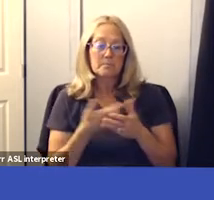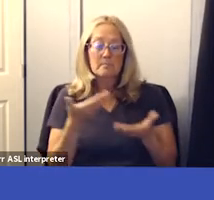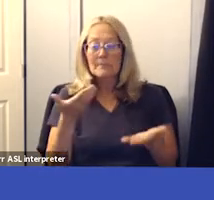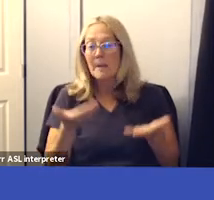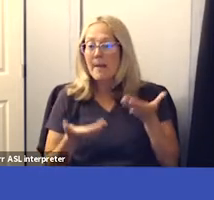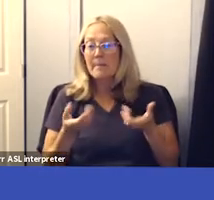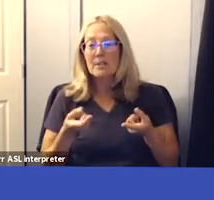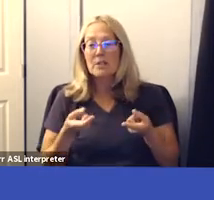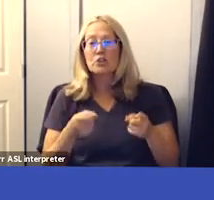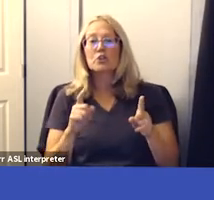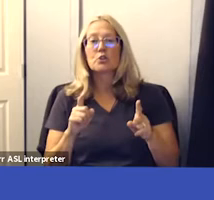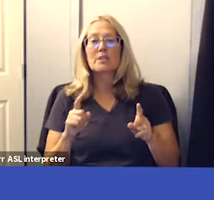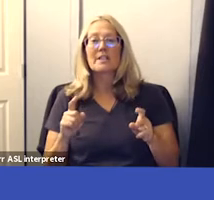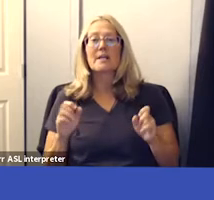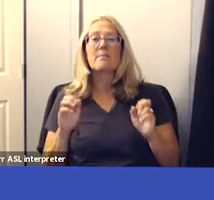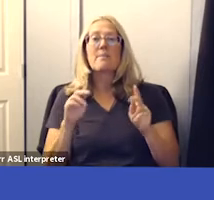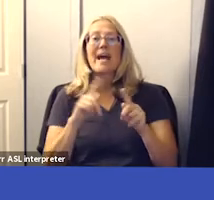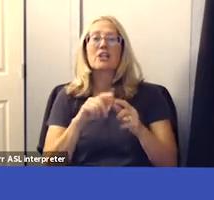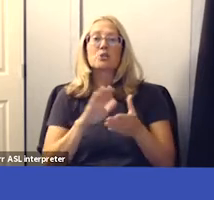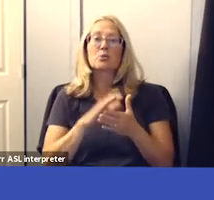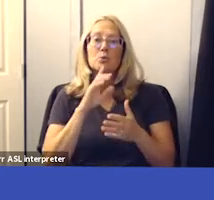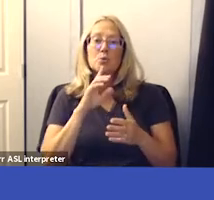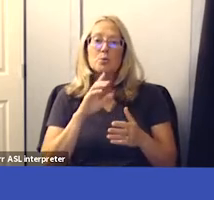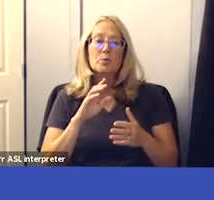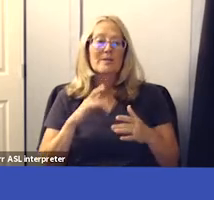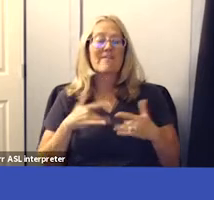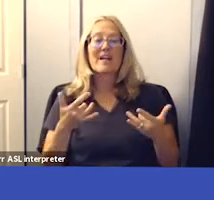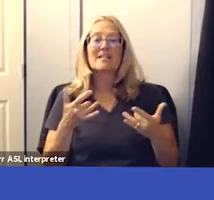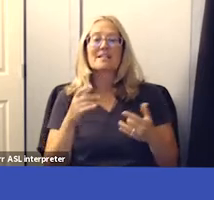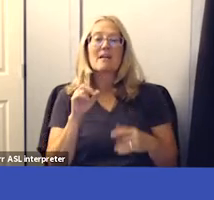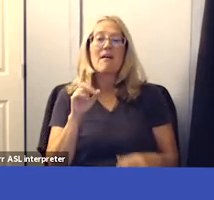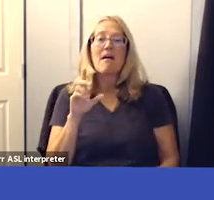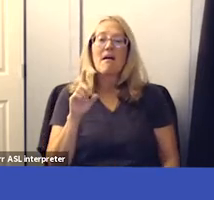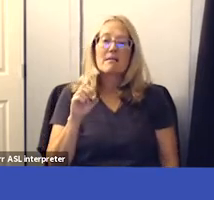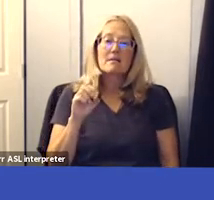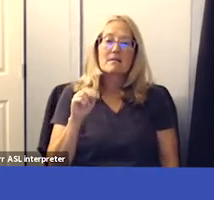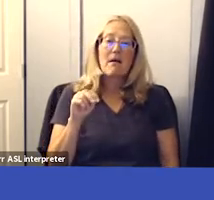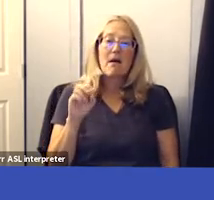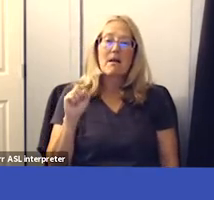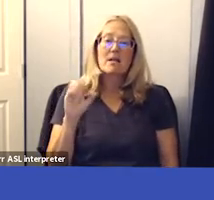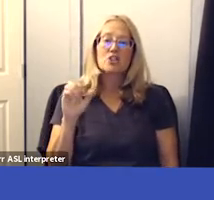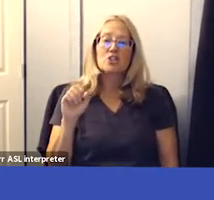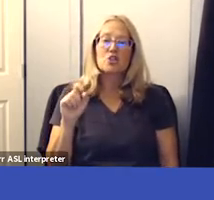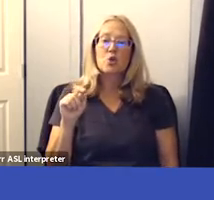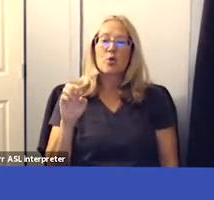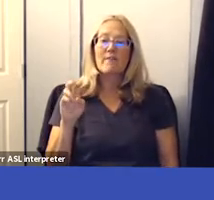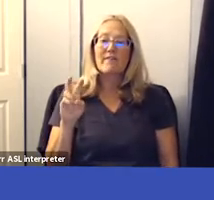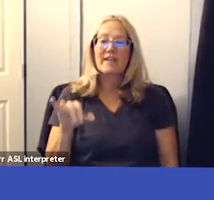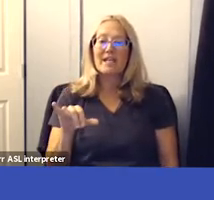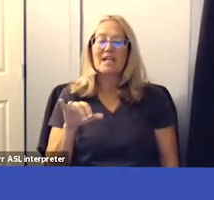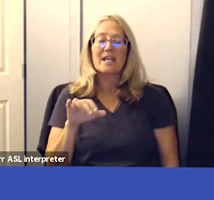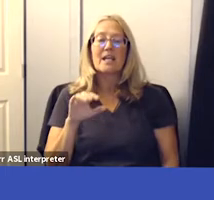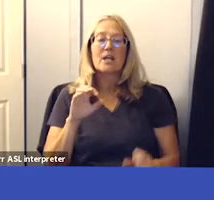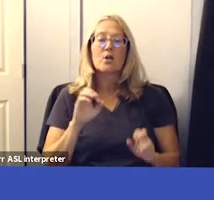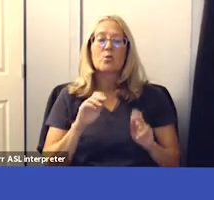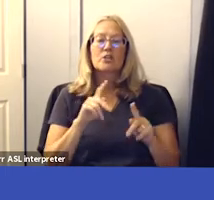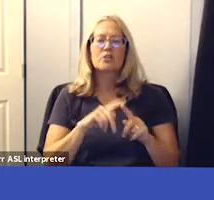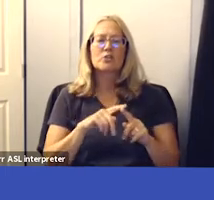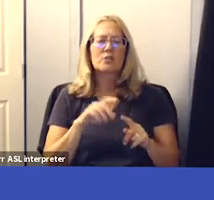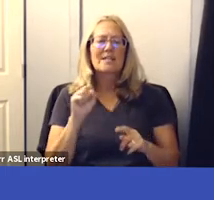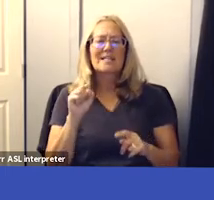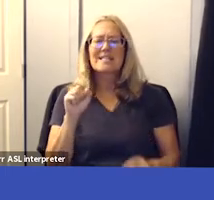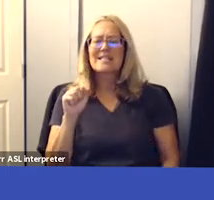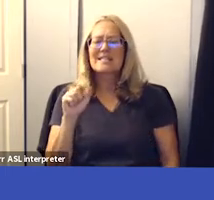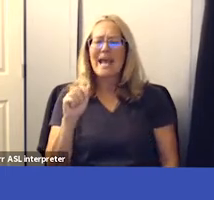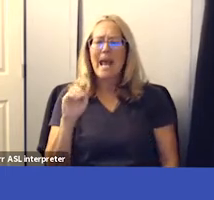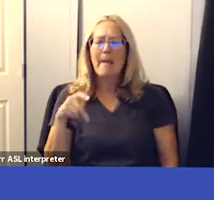return to school events such as don's derby royal return um charger stampede and